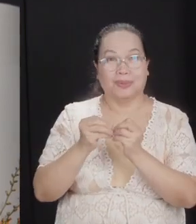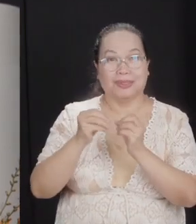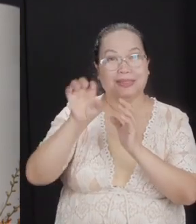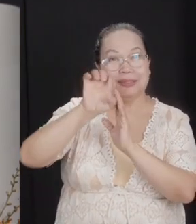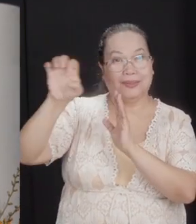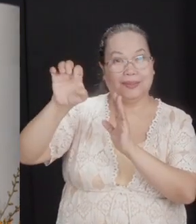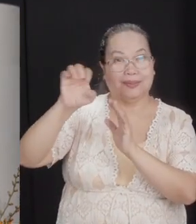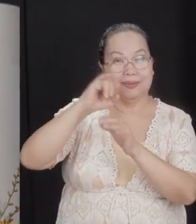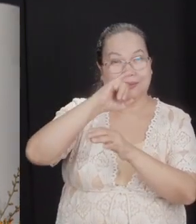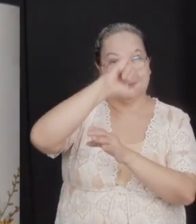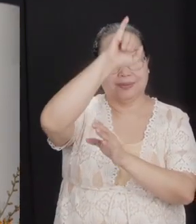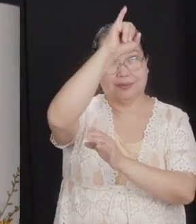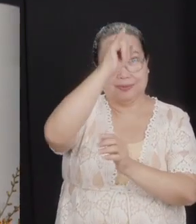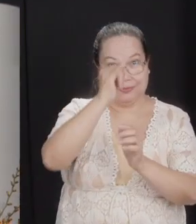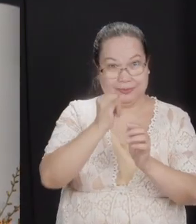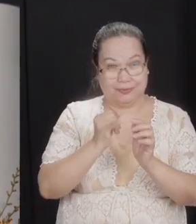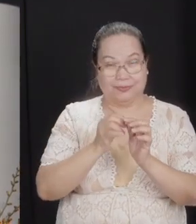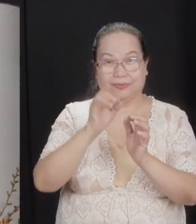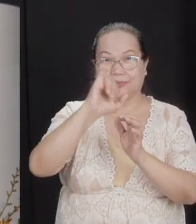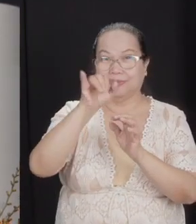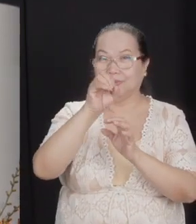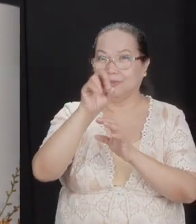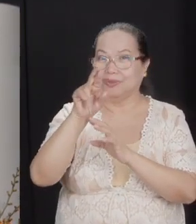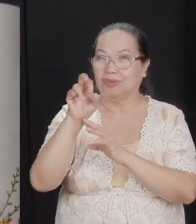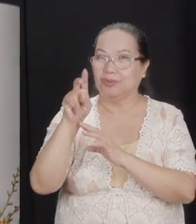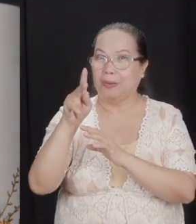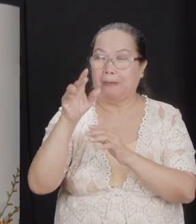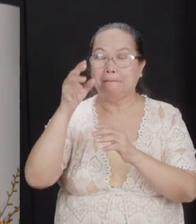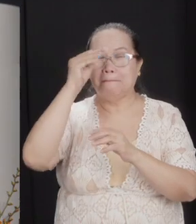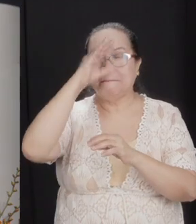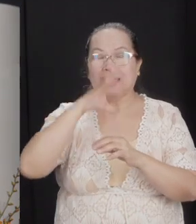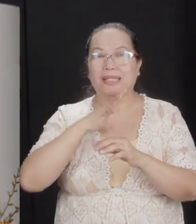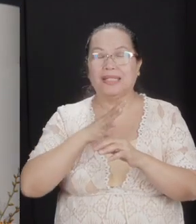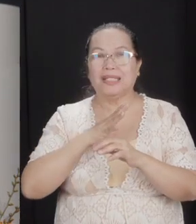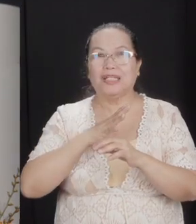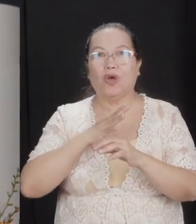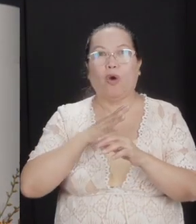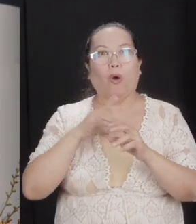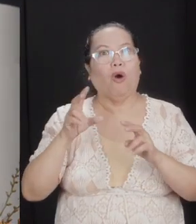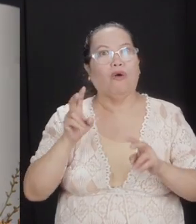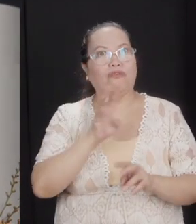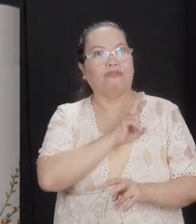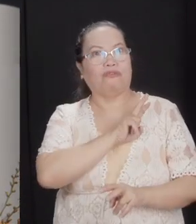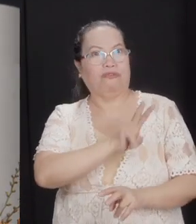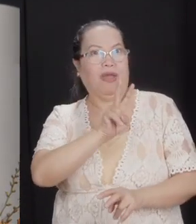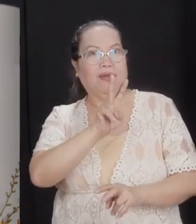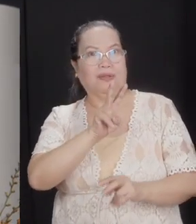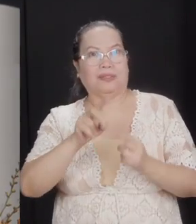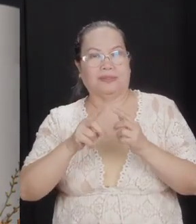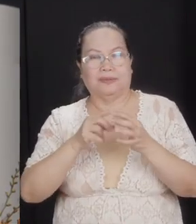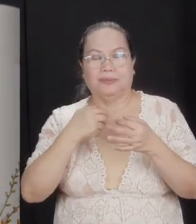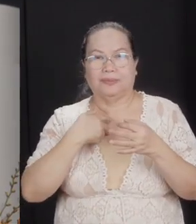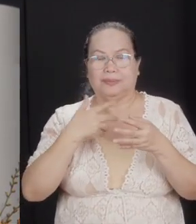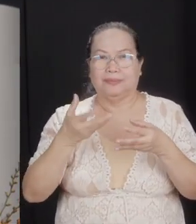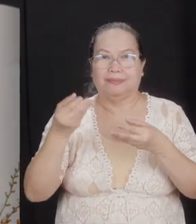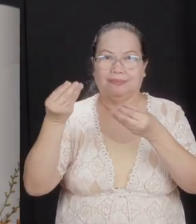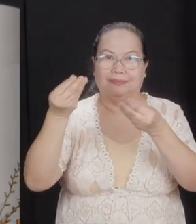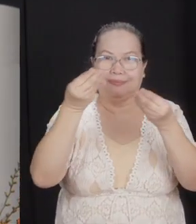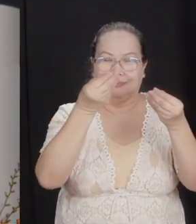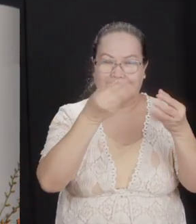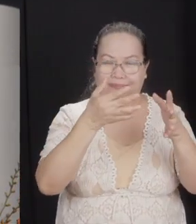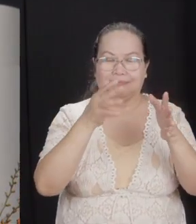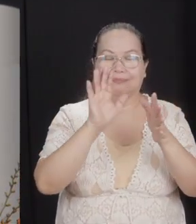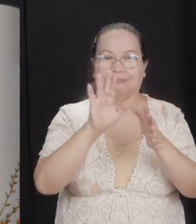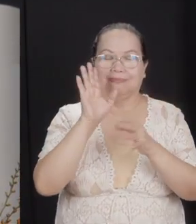Jordan. But all the men of valor, that's a term that refers to the elite warriors, shall pass over arm before your brothers.